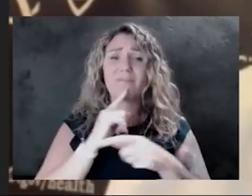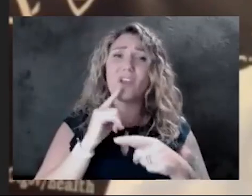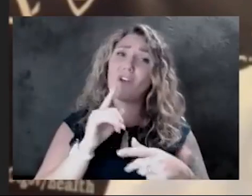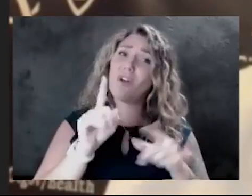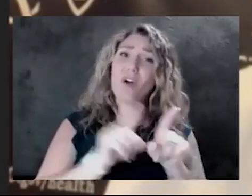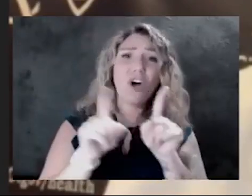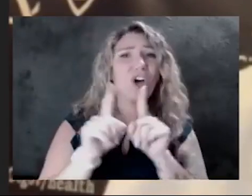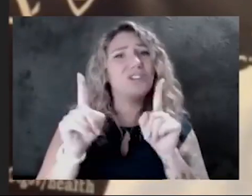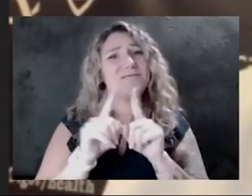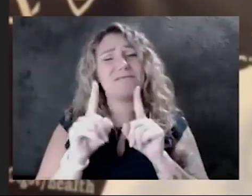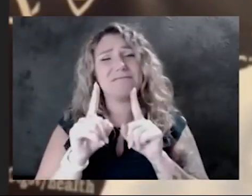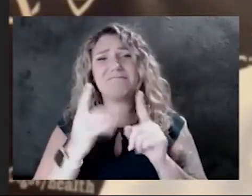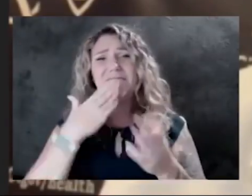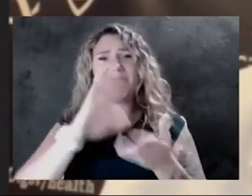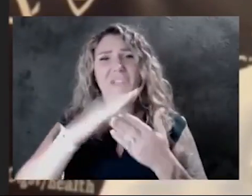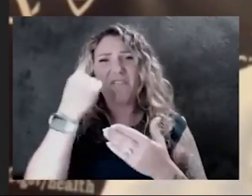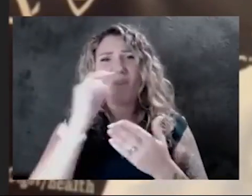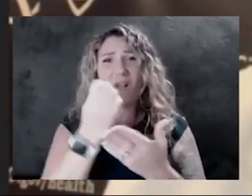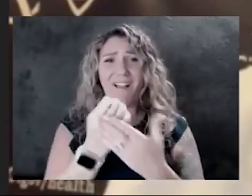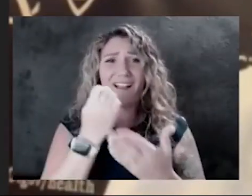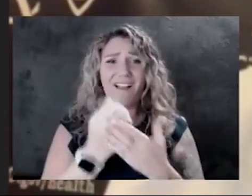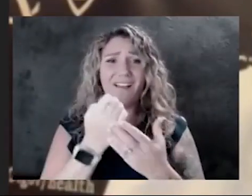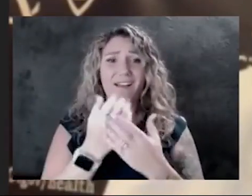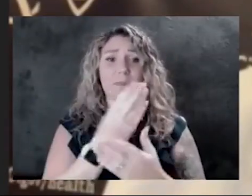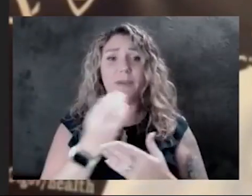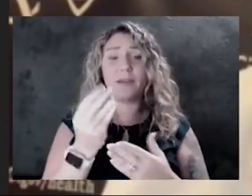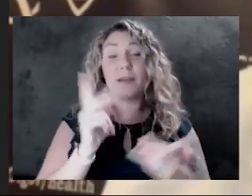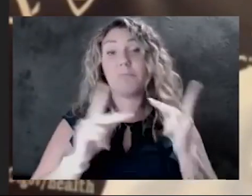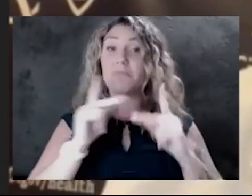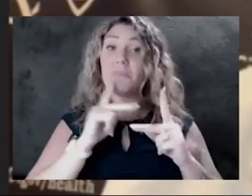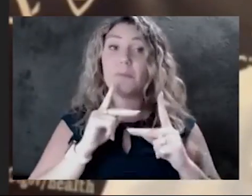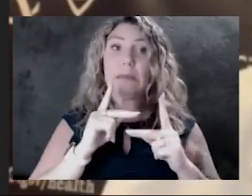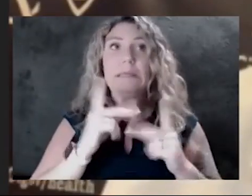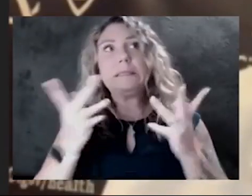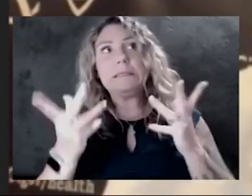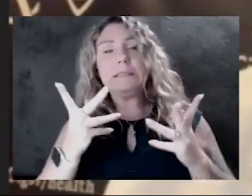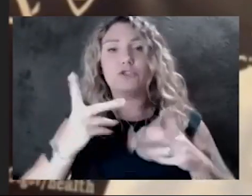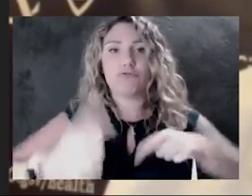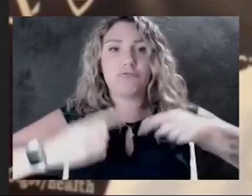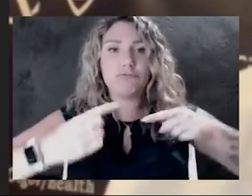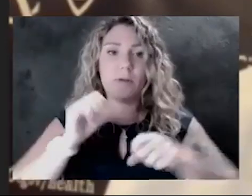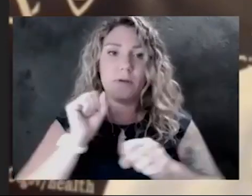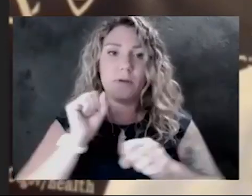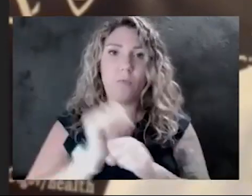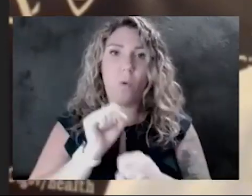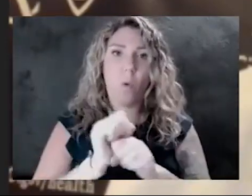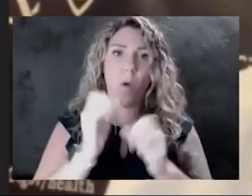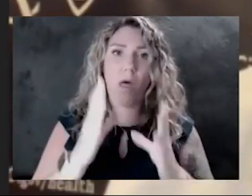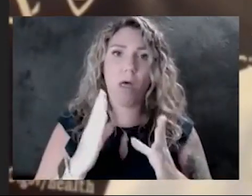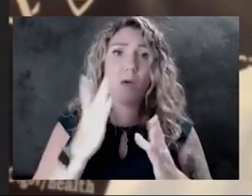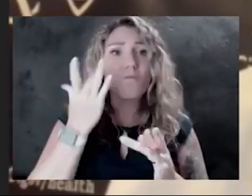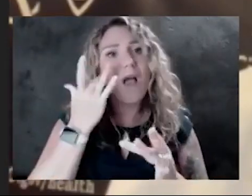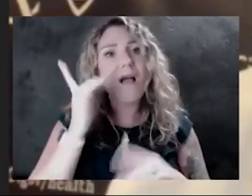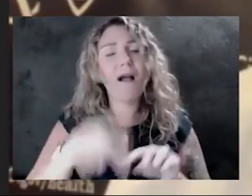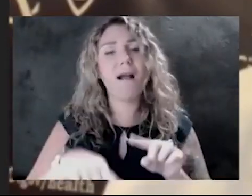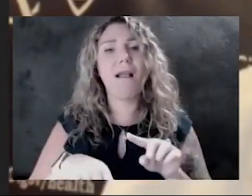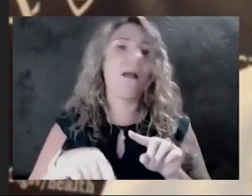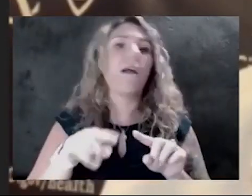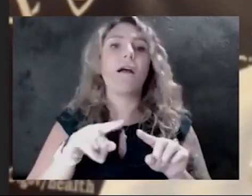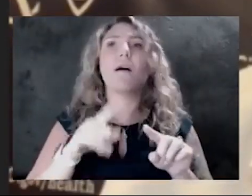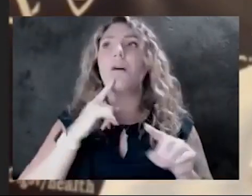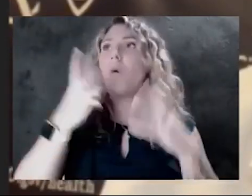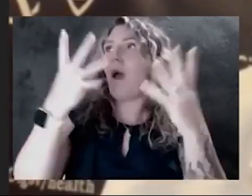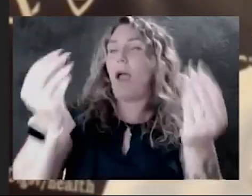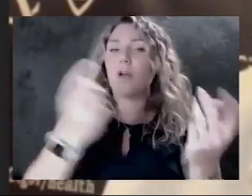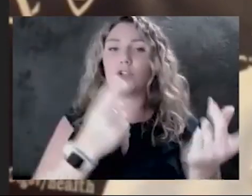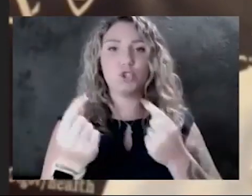it hurts people that are marginally employed right now because we can't get out and do some of the things that we need to do if this